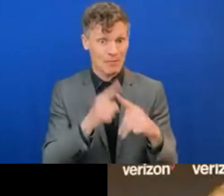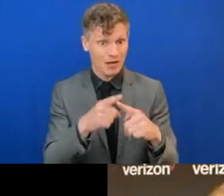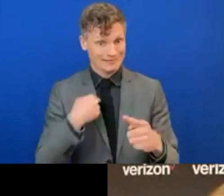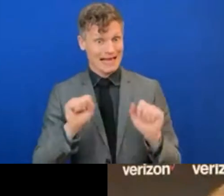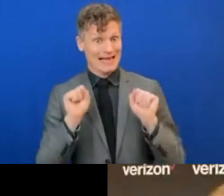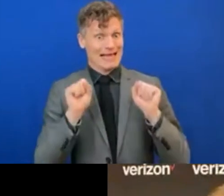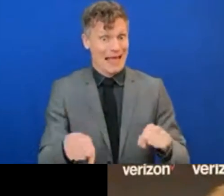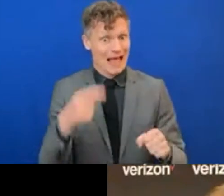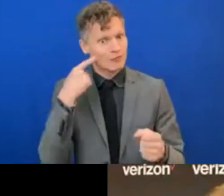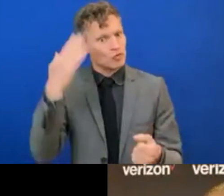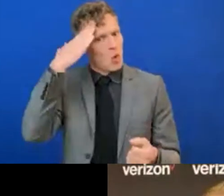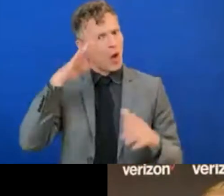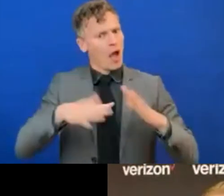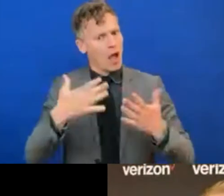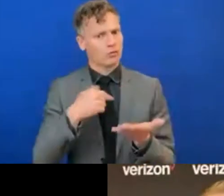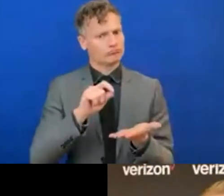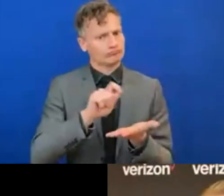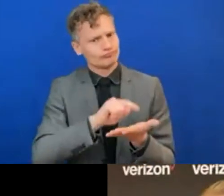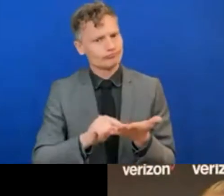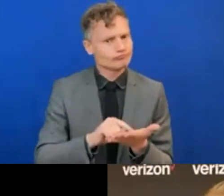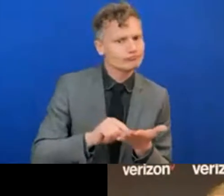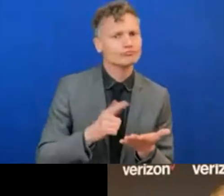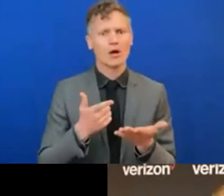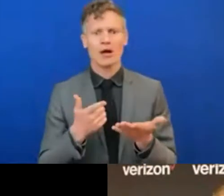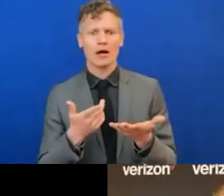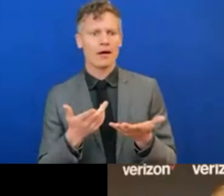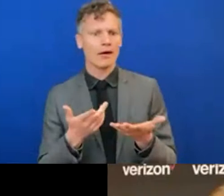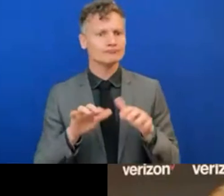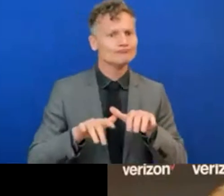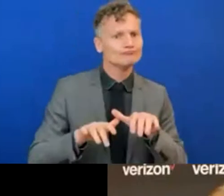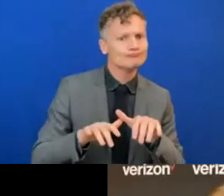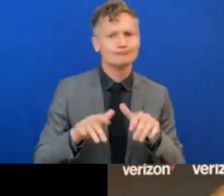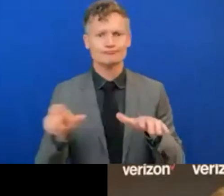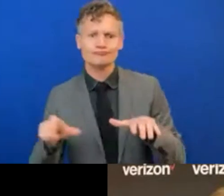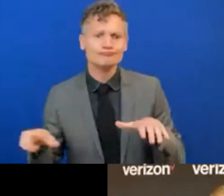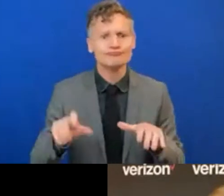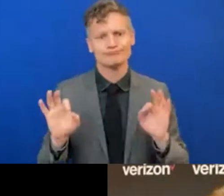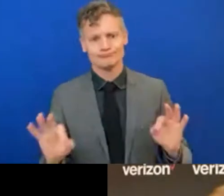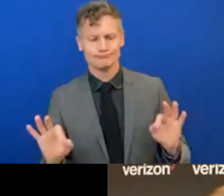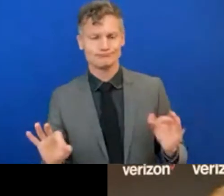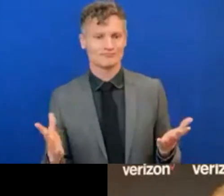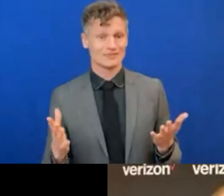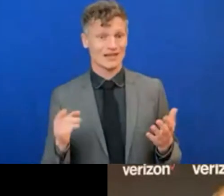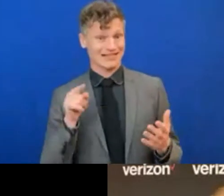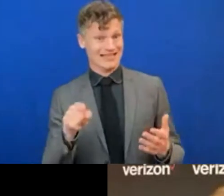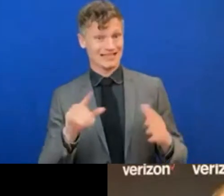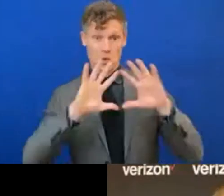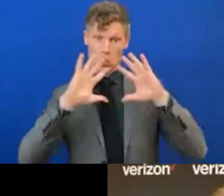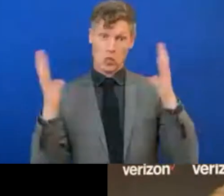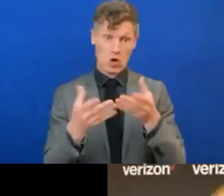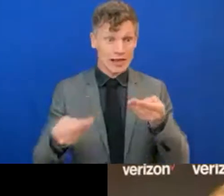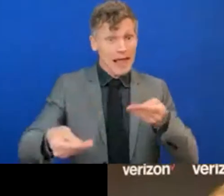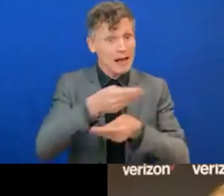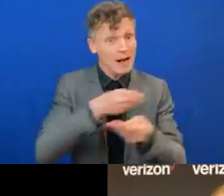supporting it. And that's why we decided to work with the World Economic Forum and make a platform of a multi